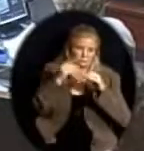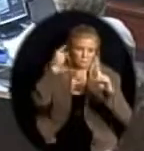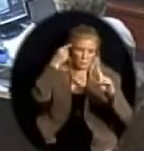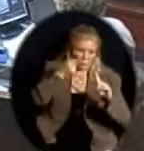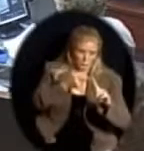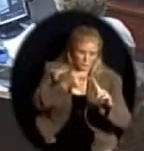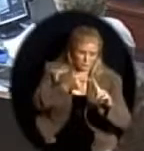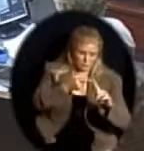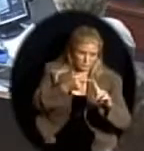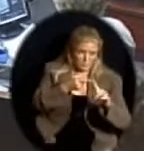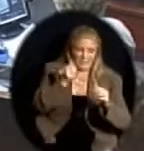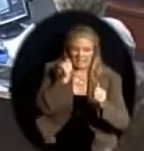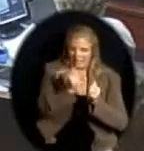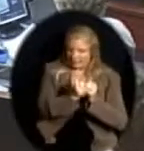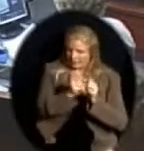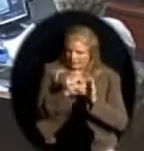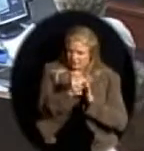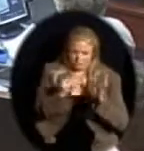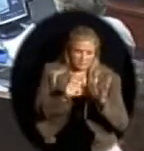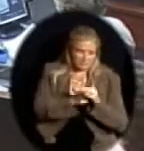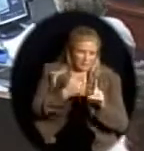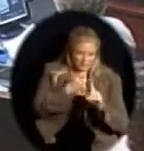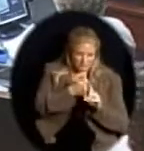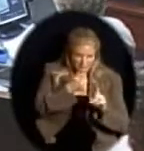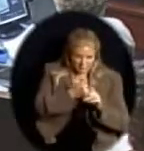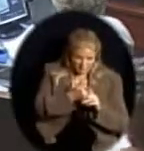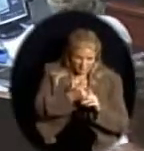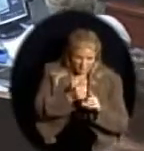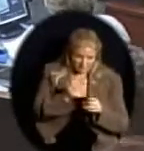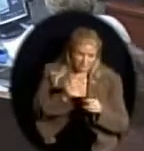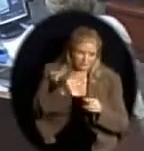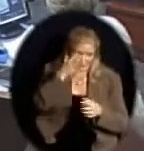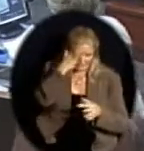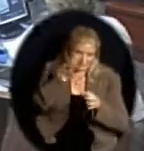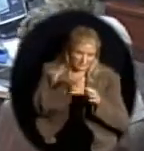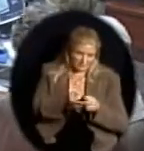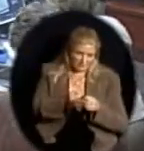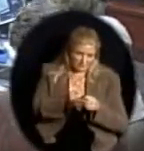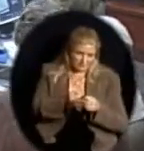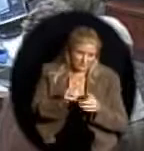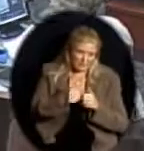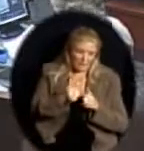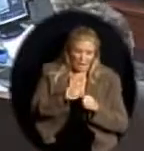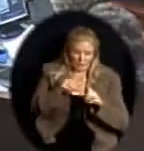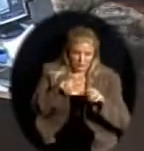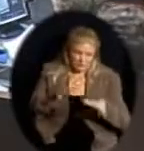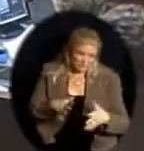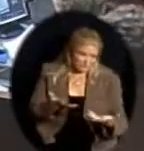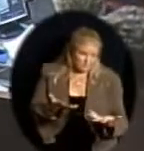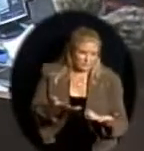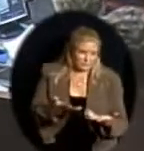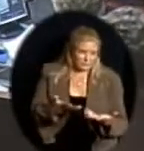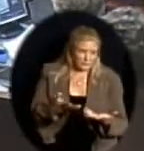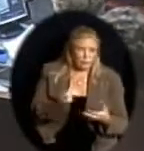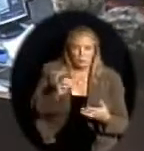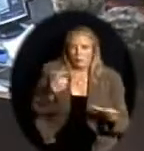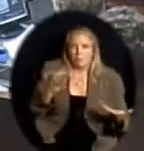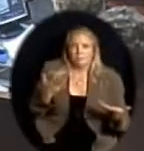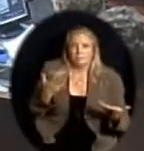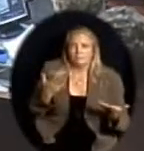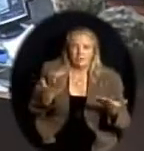in regards to testing subgroups. You're correct. Is that correct? That's right. So, for instance, another state,